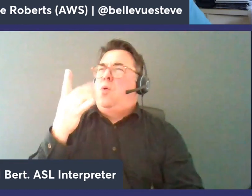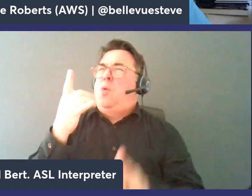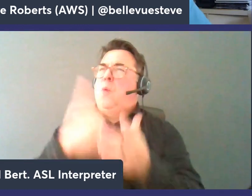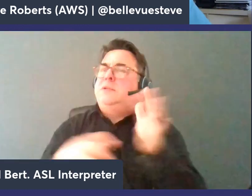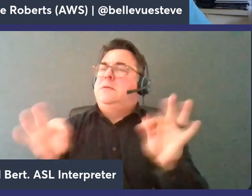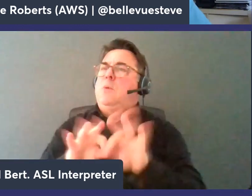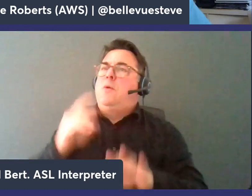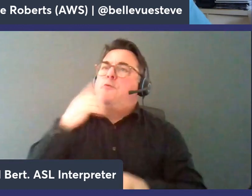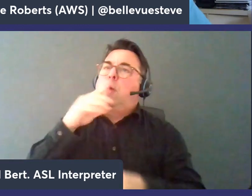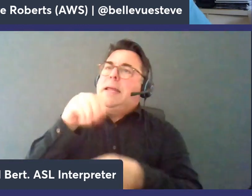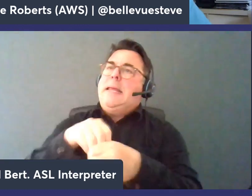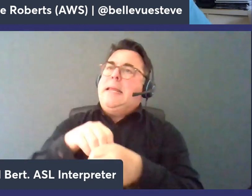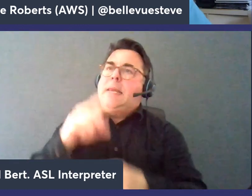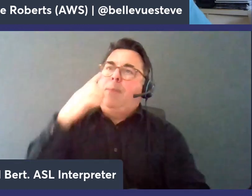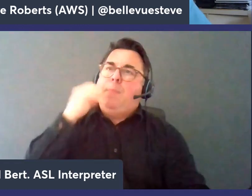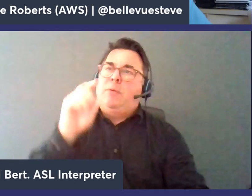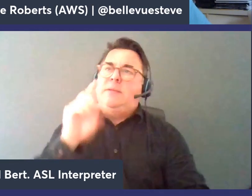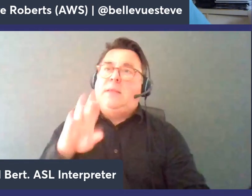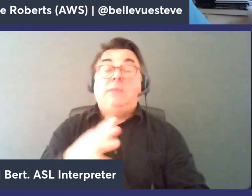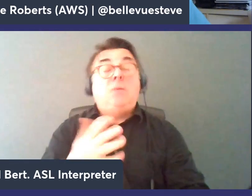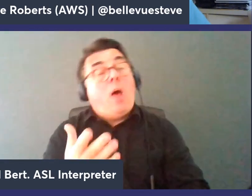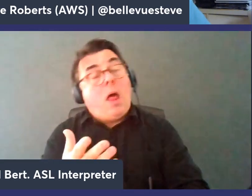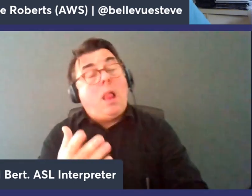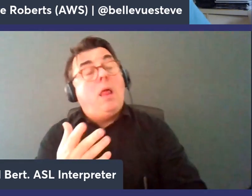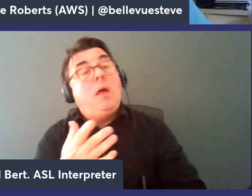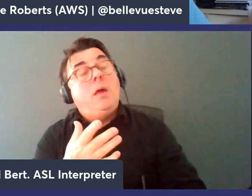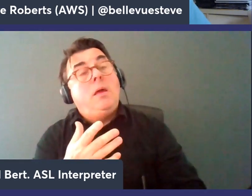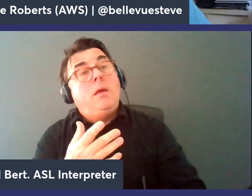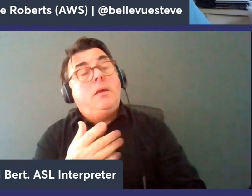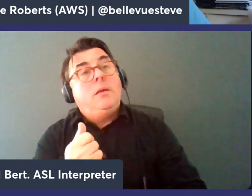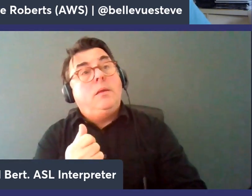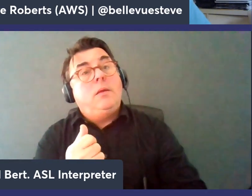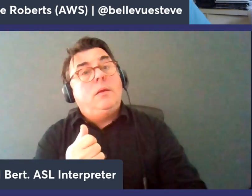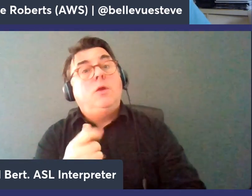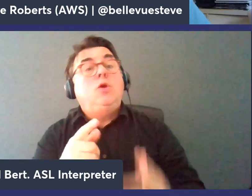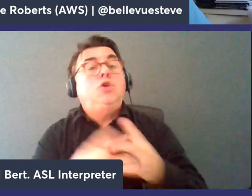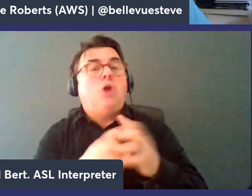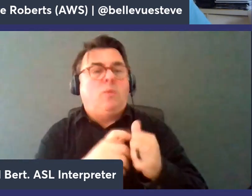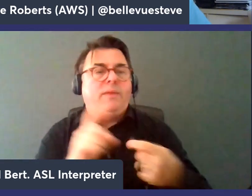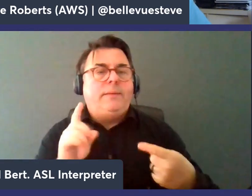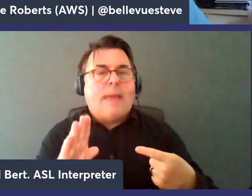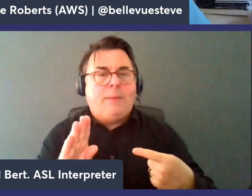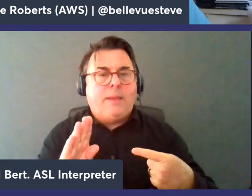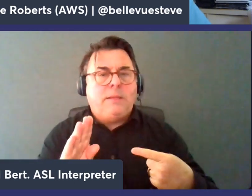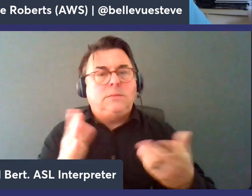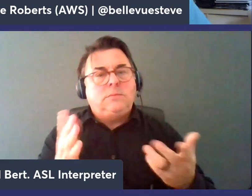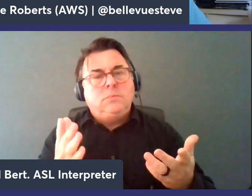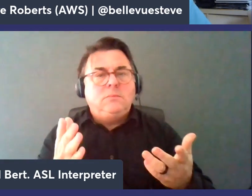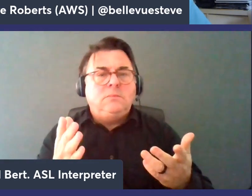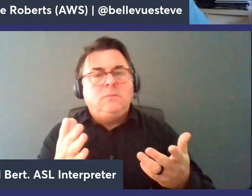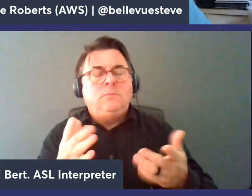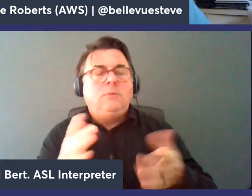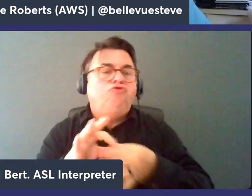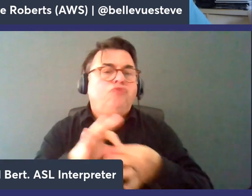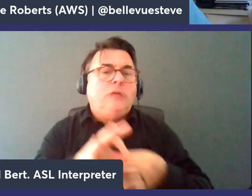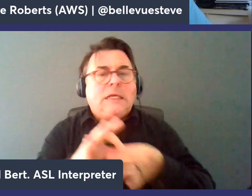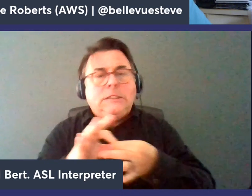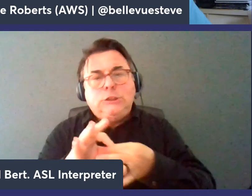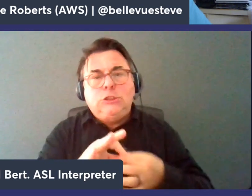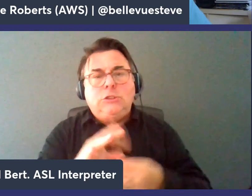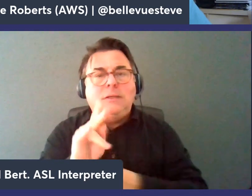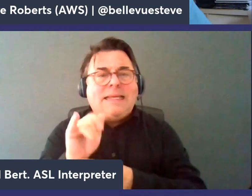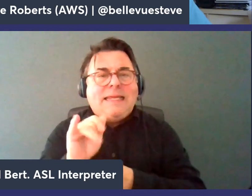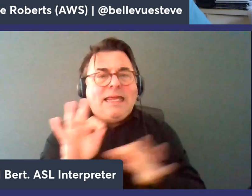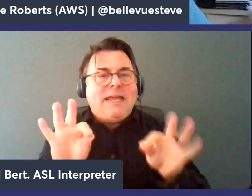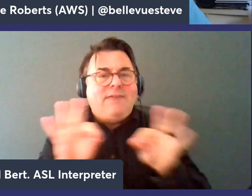yeah so you usually you know you start with the database which could be relational it could be a key value